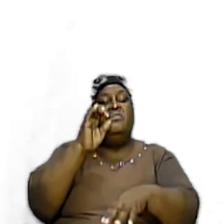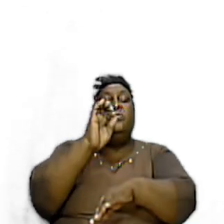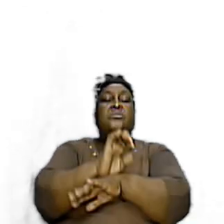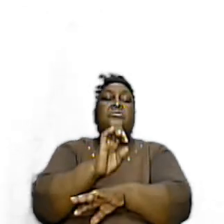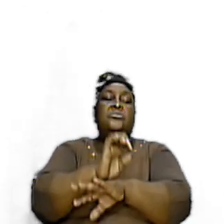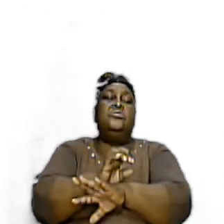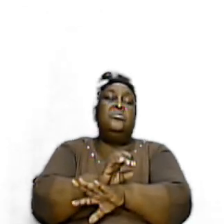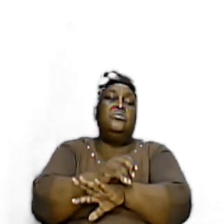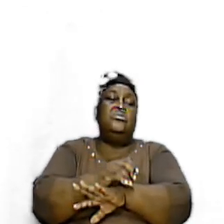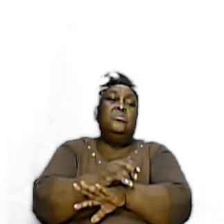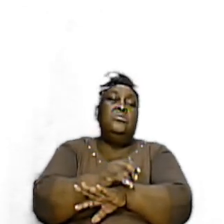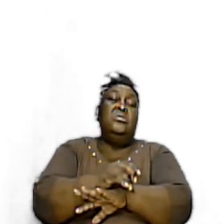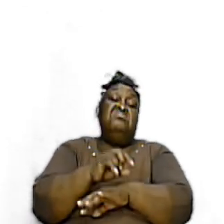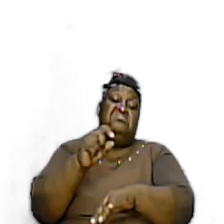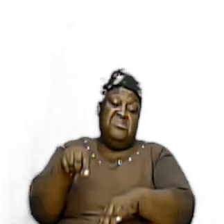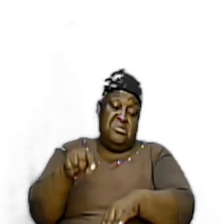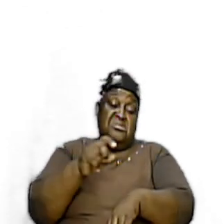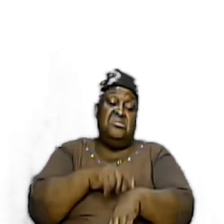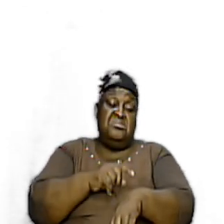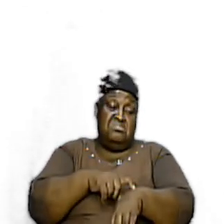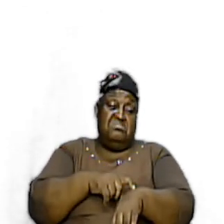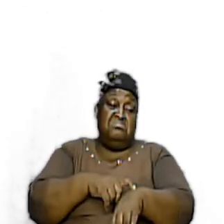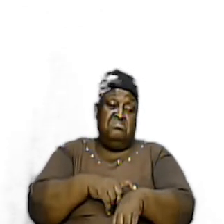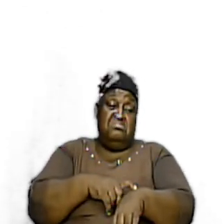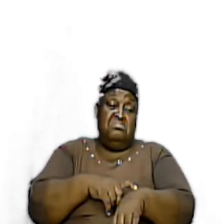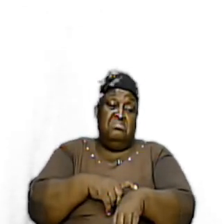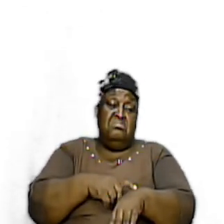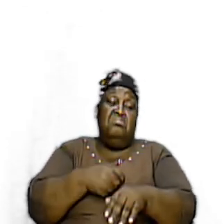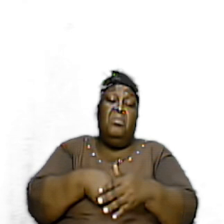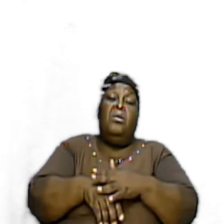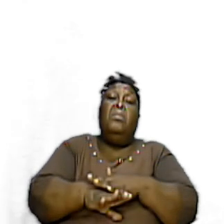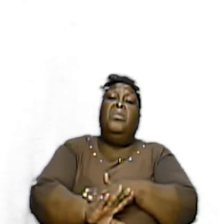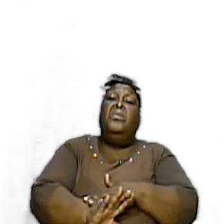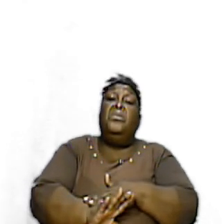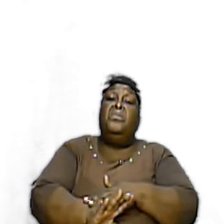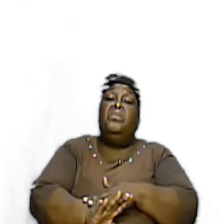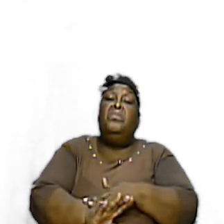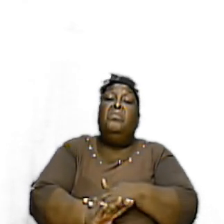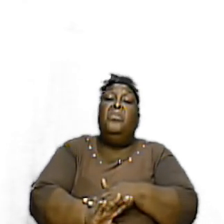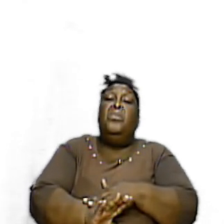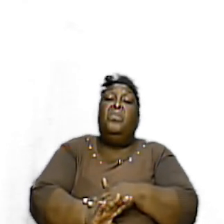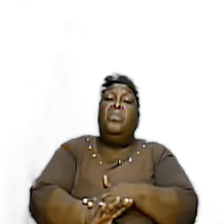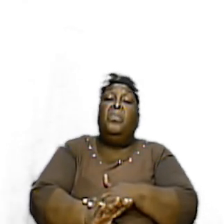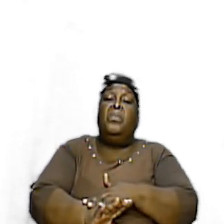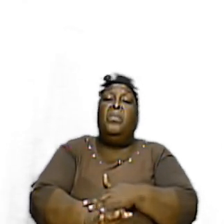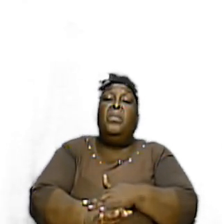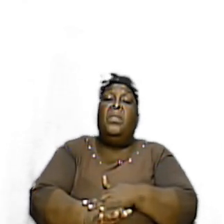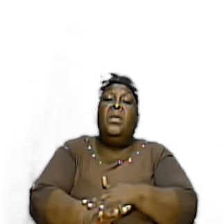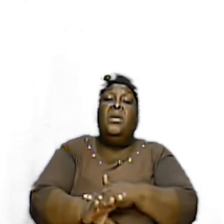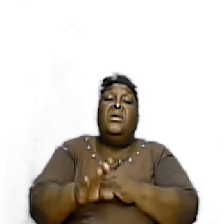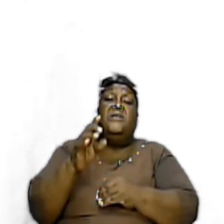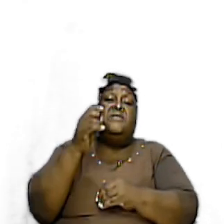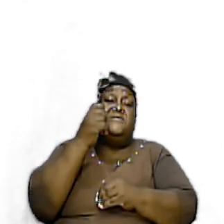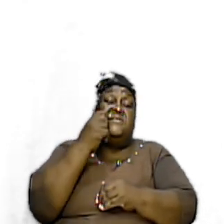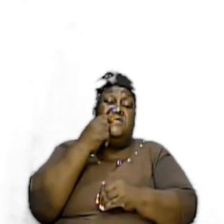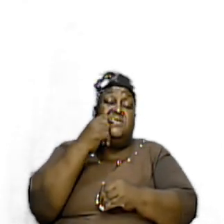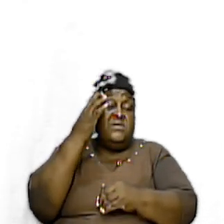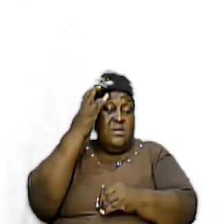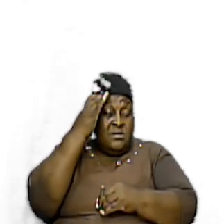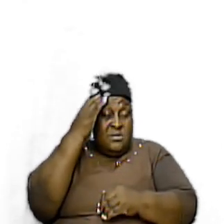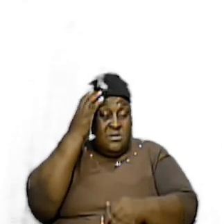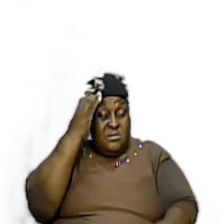At This Point Is Born Out Of This Serious Concern